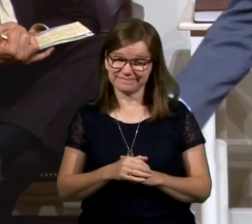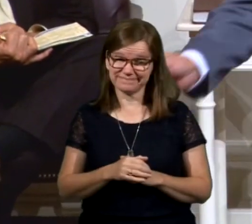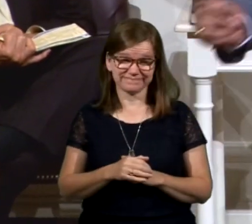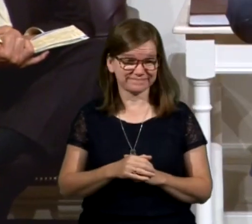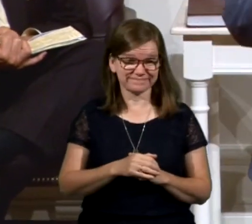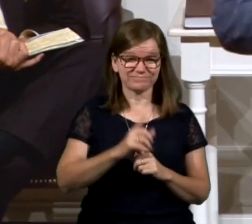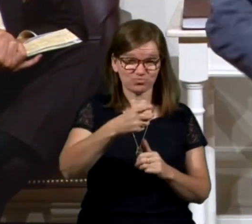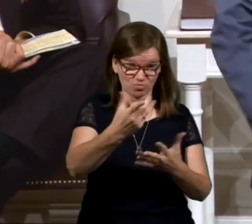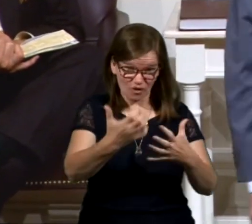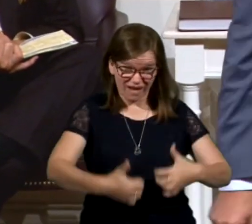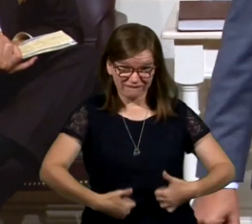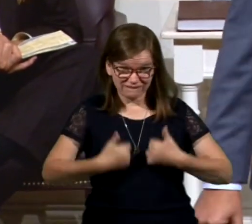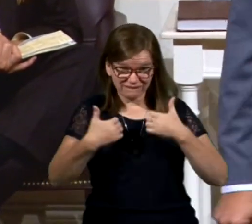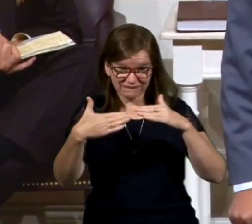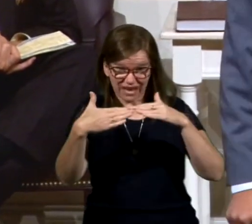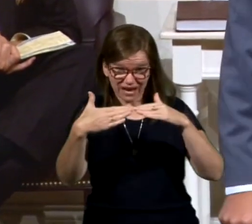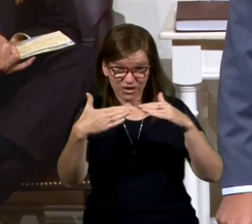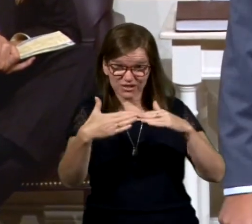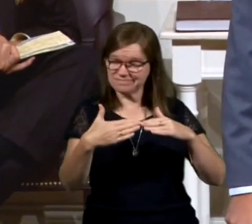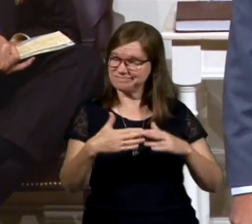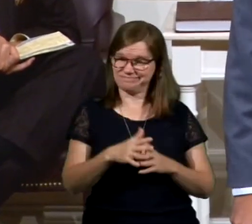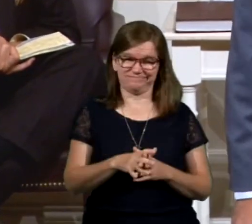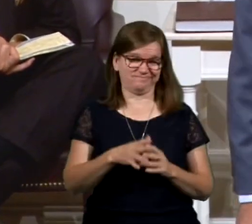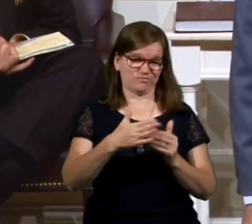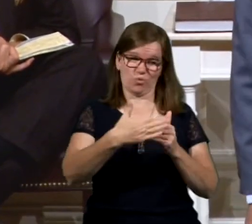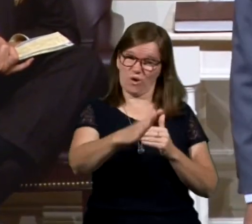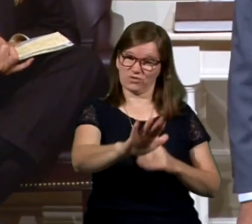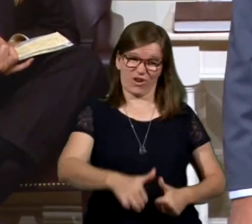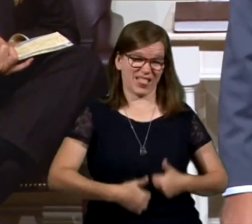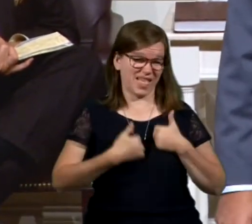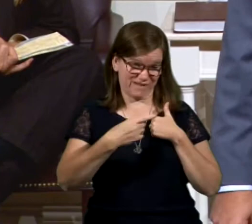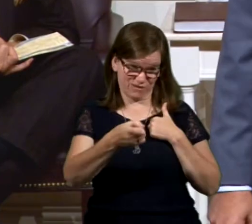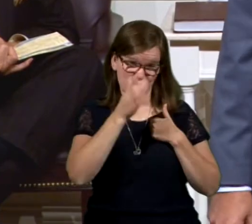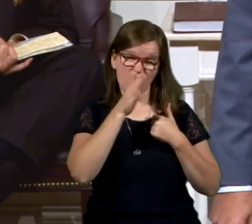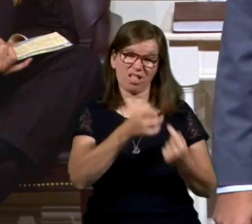If you're looking for a fair life, you're going to be struggling the rest of your life.